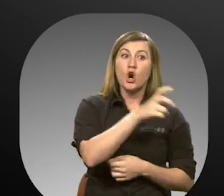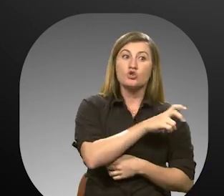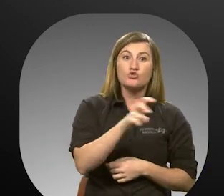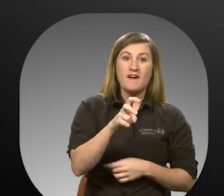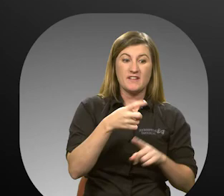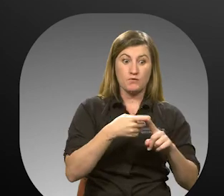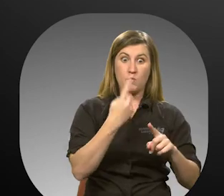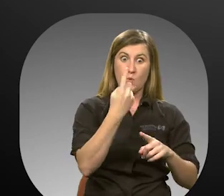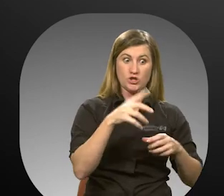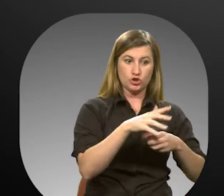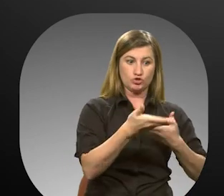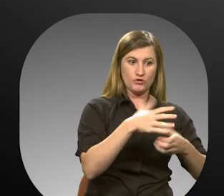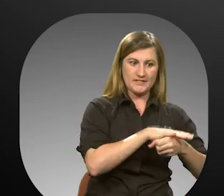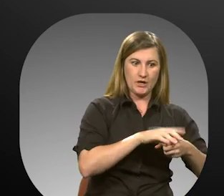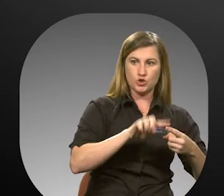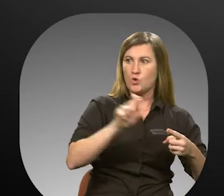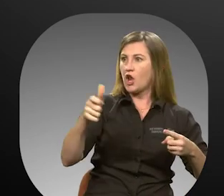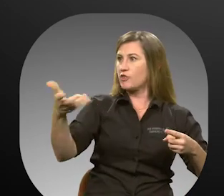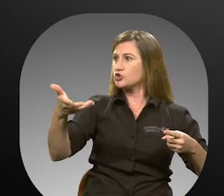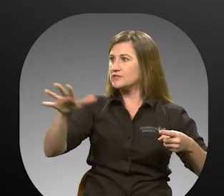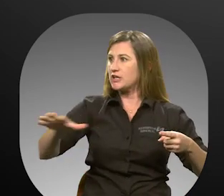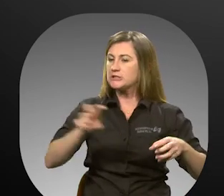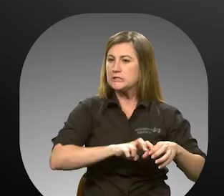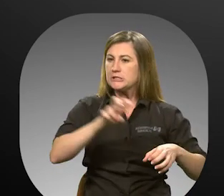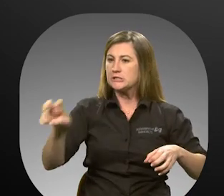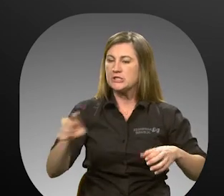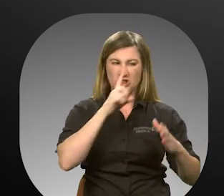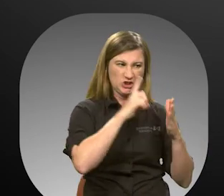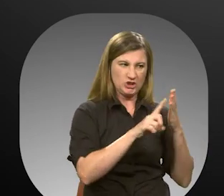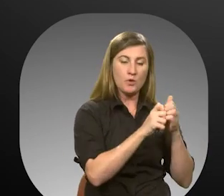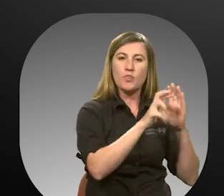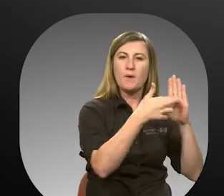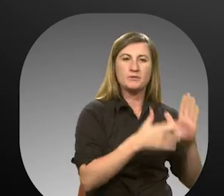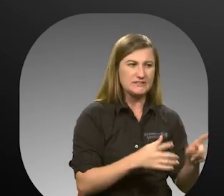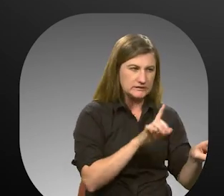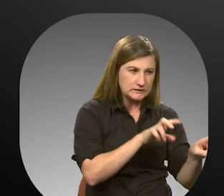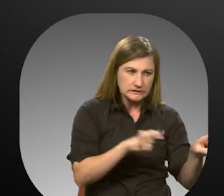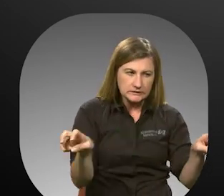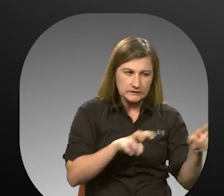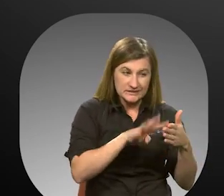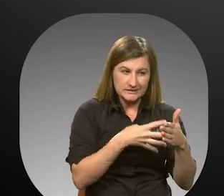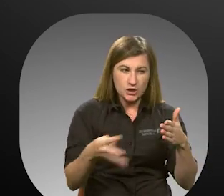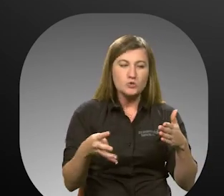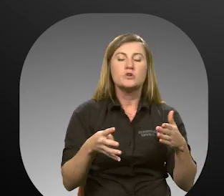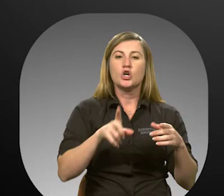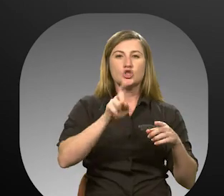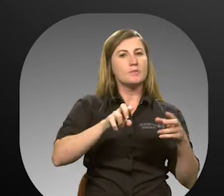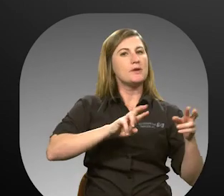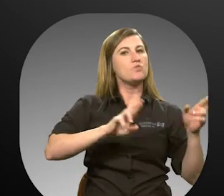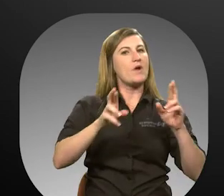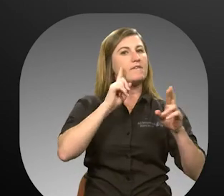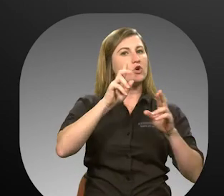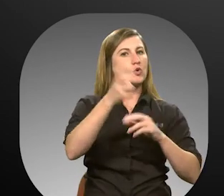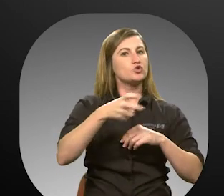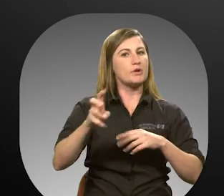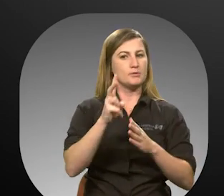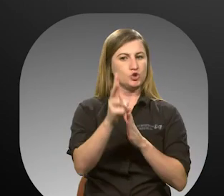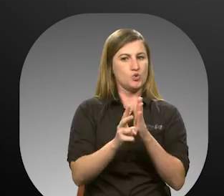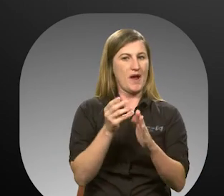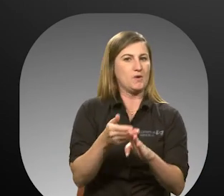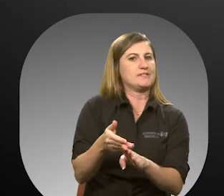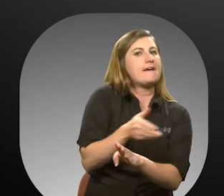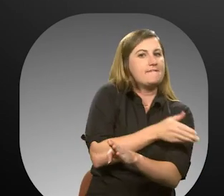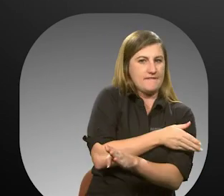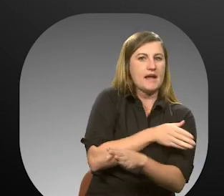from one service area to another, check with the call center agent for the service area schedule. You should be ready for your trip at least two